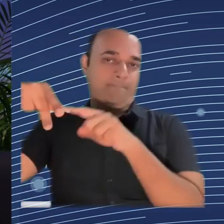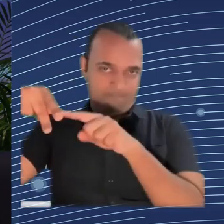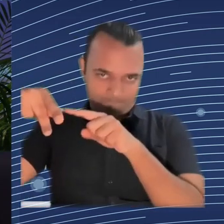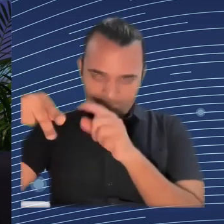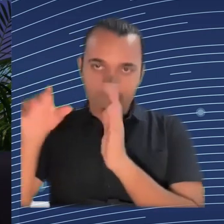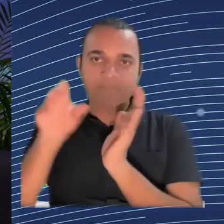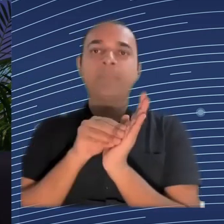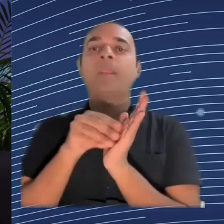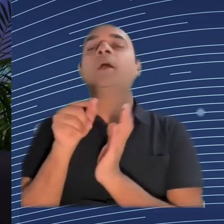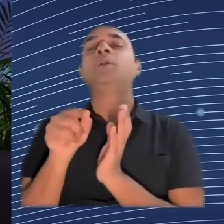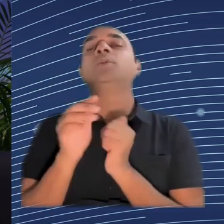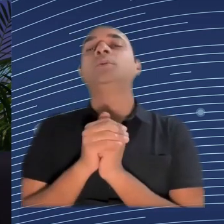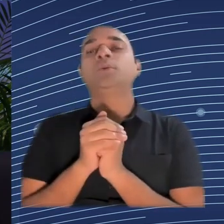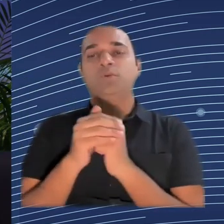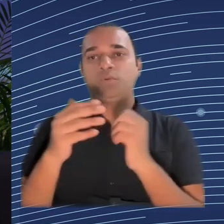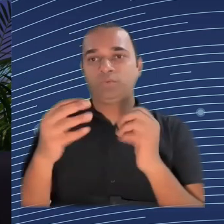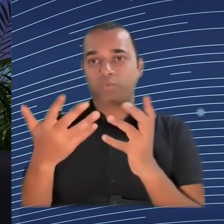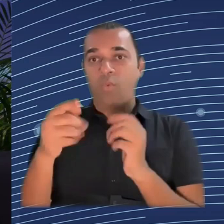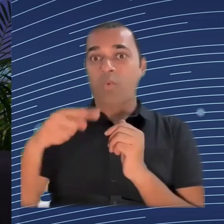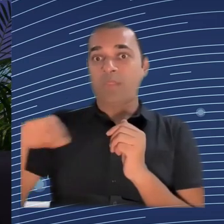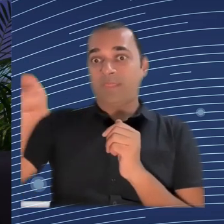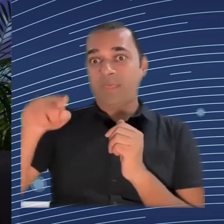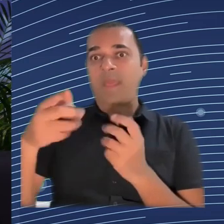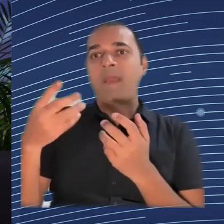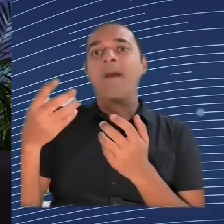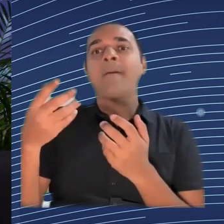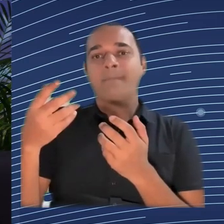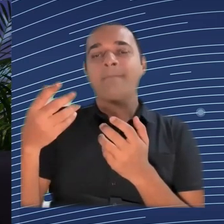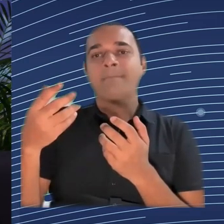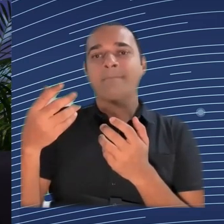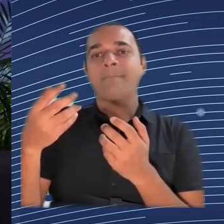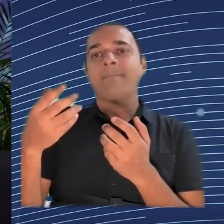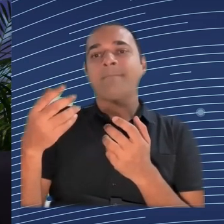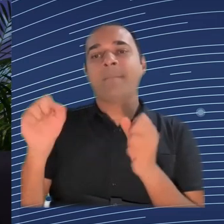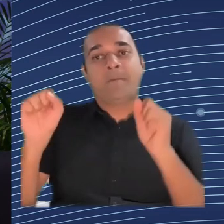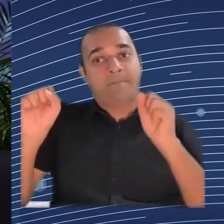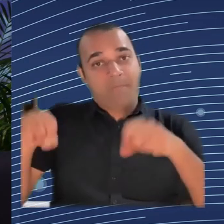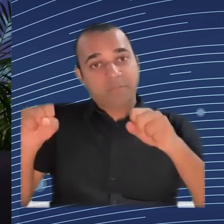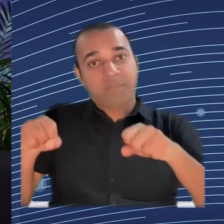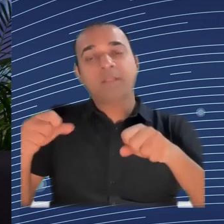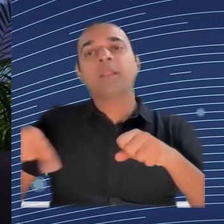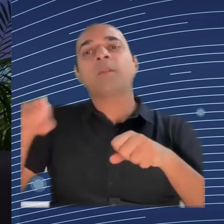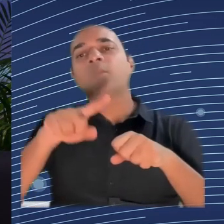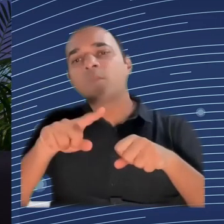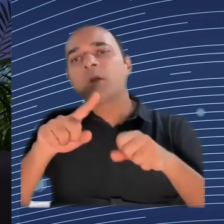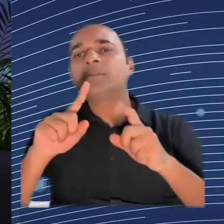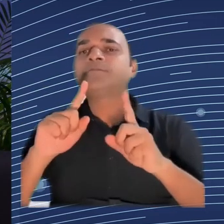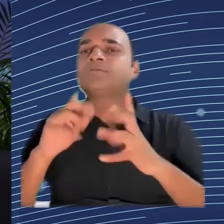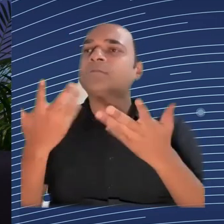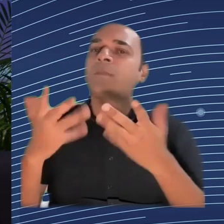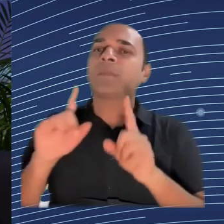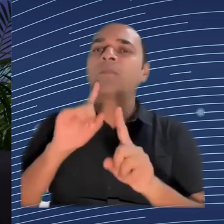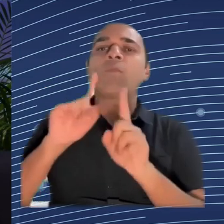invited them to join us for five minutes in a place in Brussels, to make sure that their working conditions